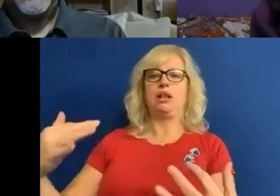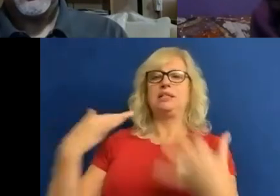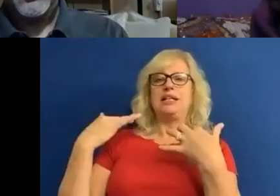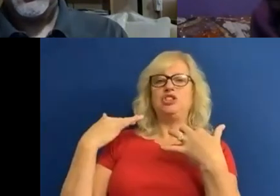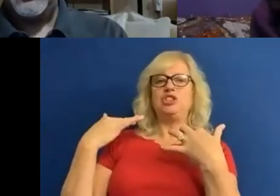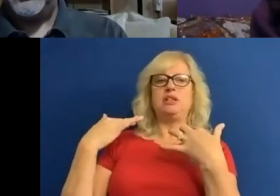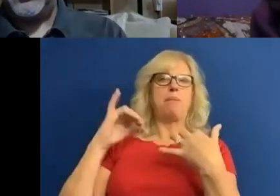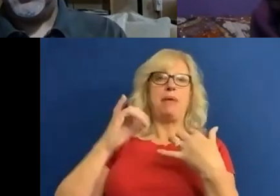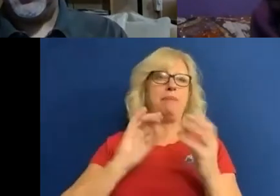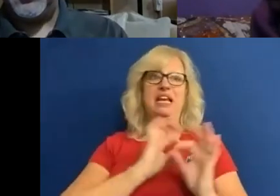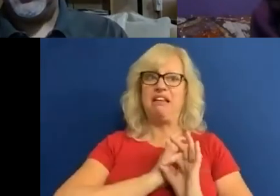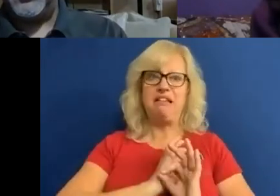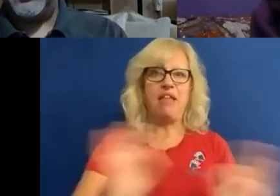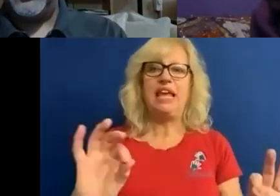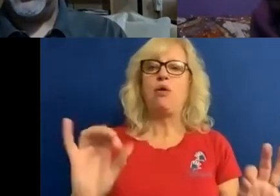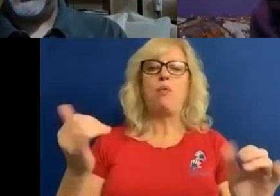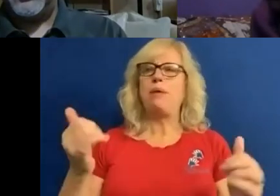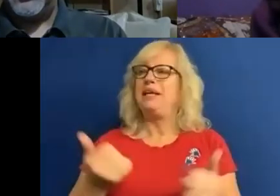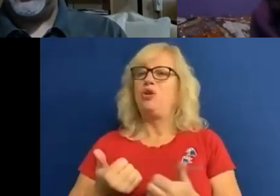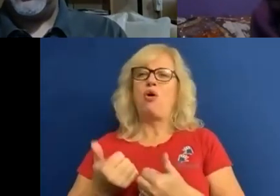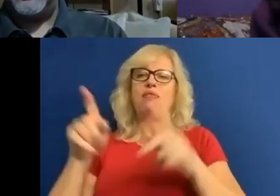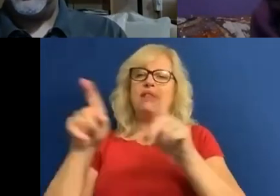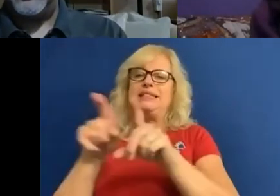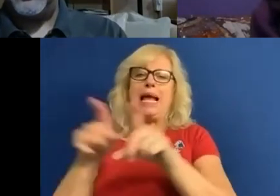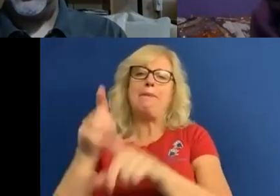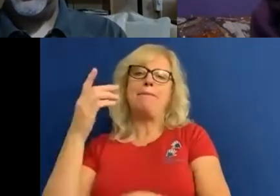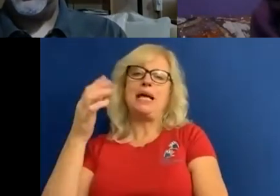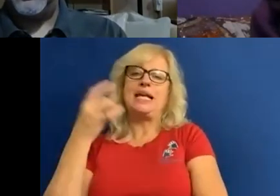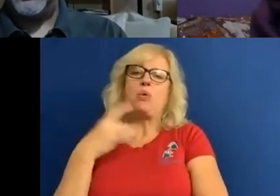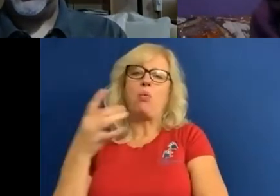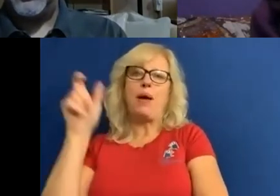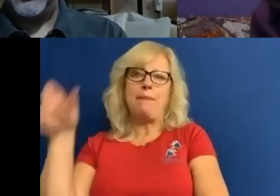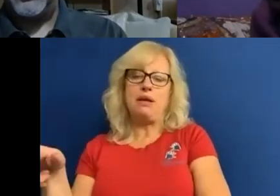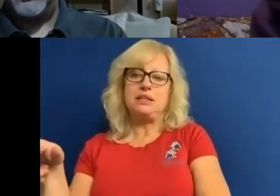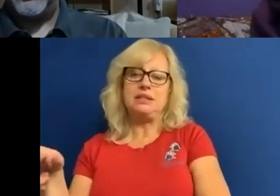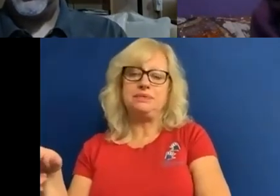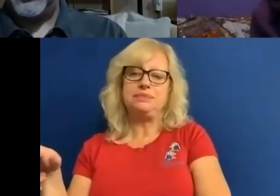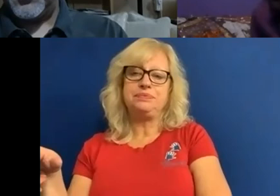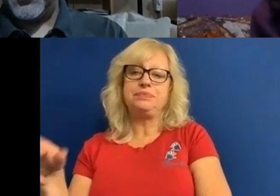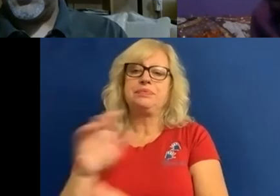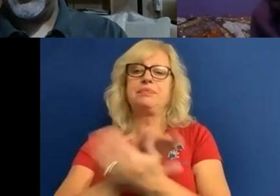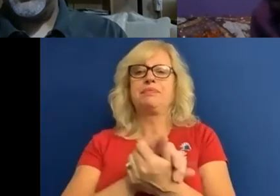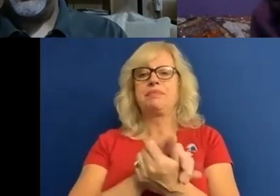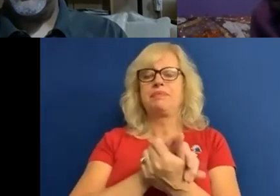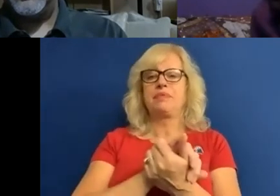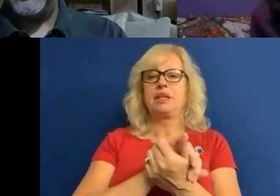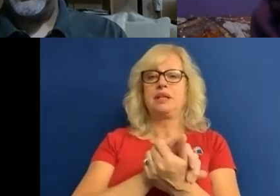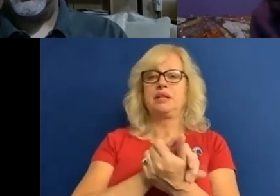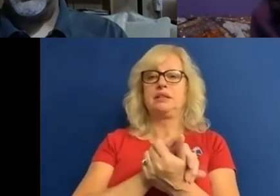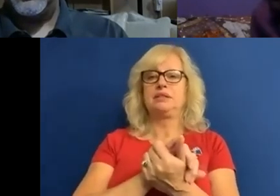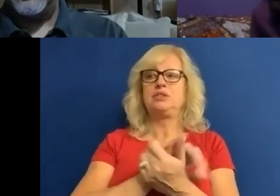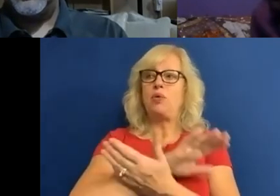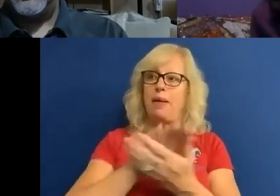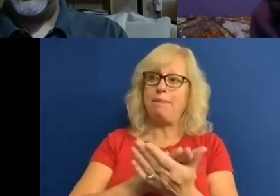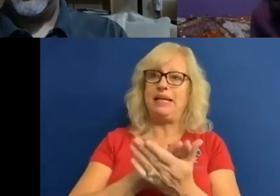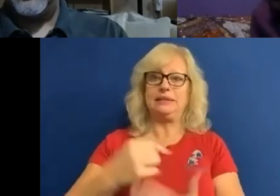as their white counterparts. And this often puts people in the way of harm and in the